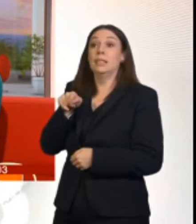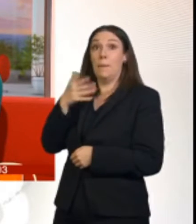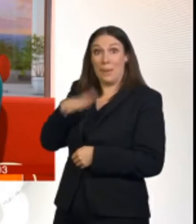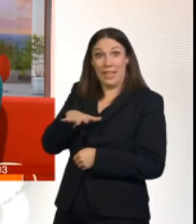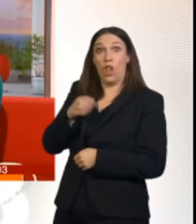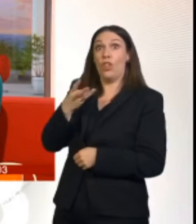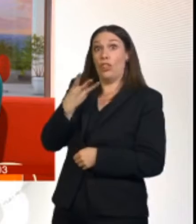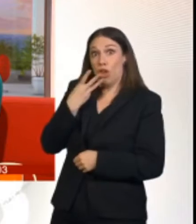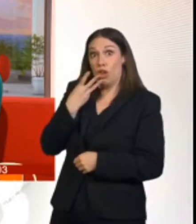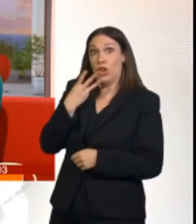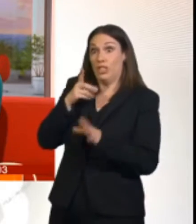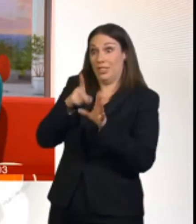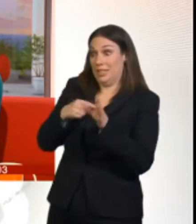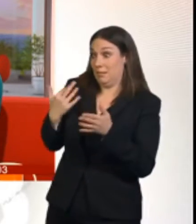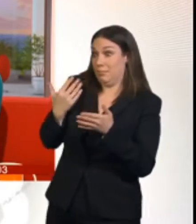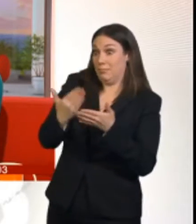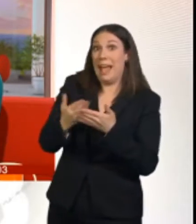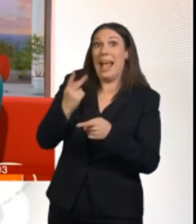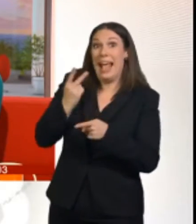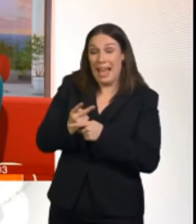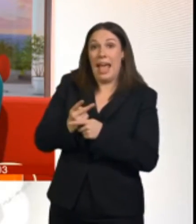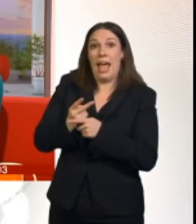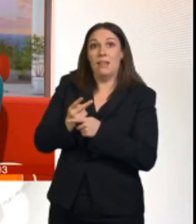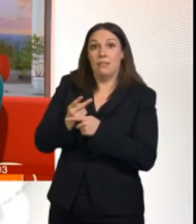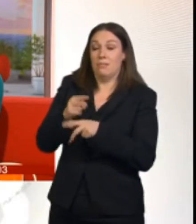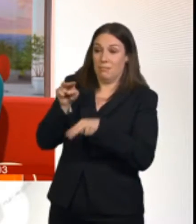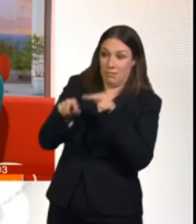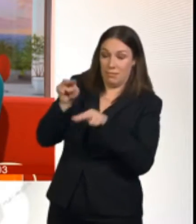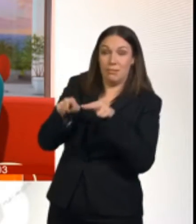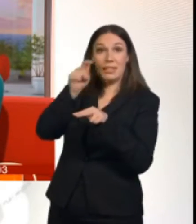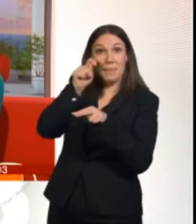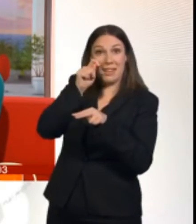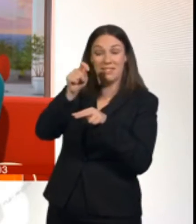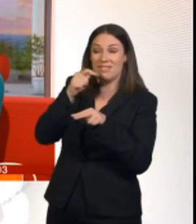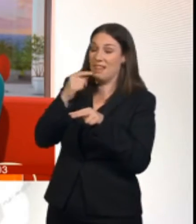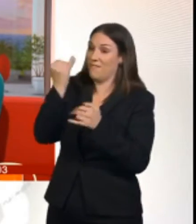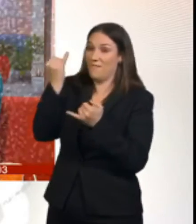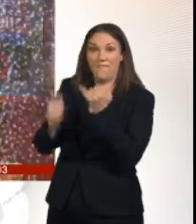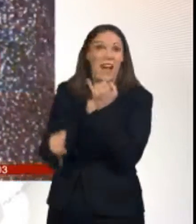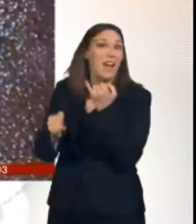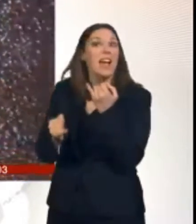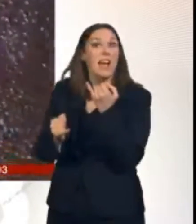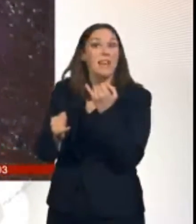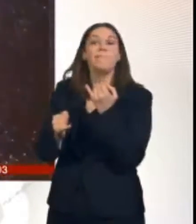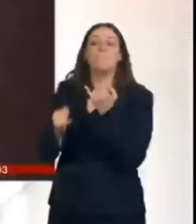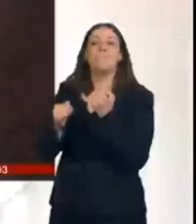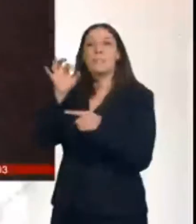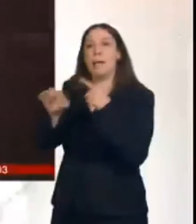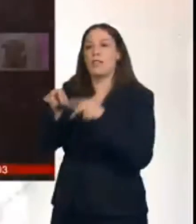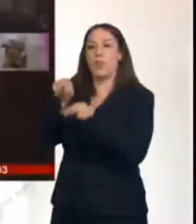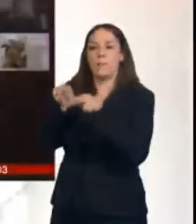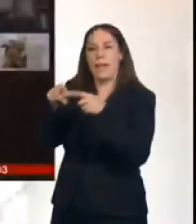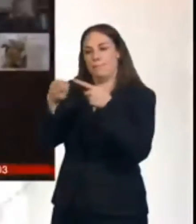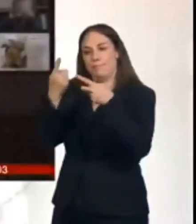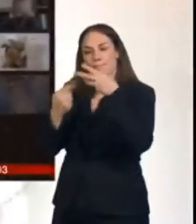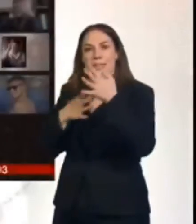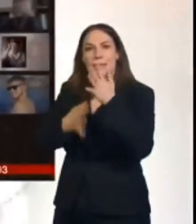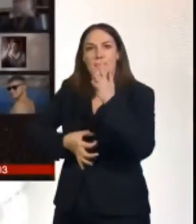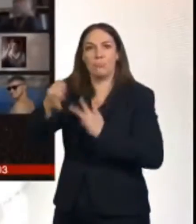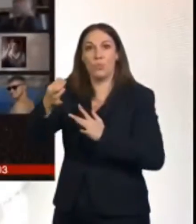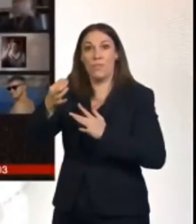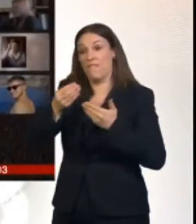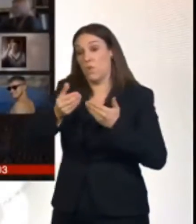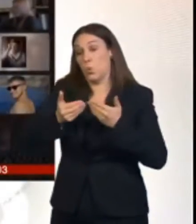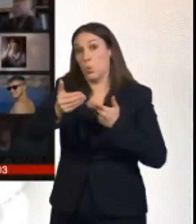Commission says it has just weeks to make improvements to safety, as Nikki Fox reports. Just some of the